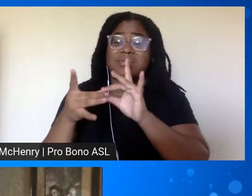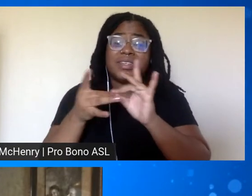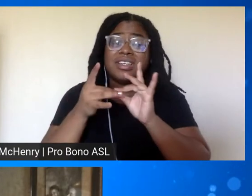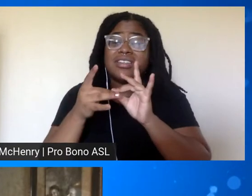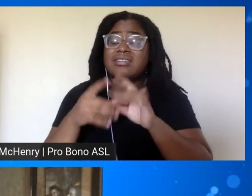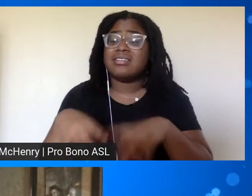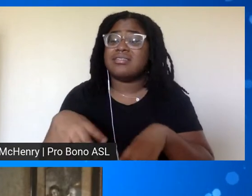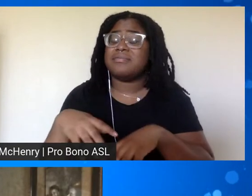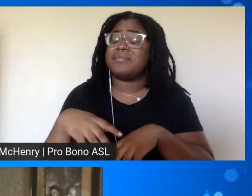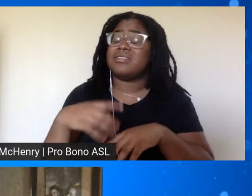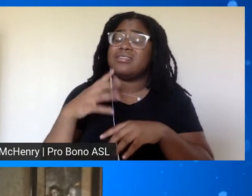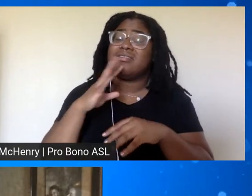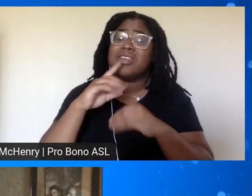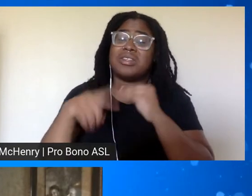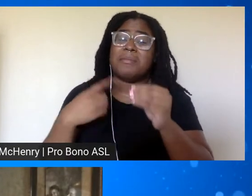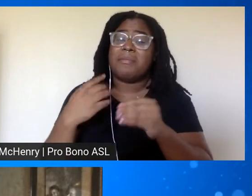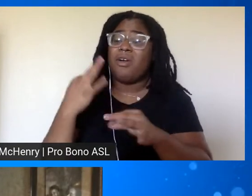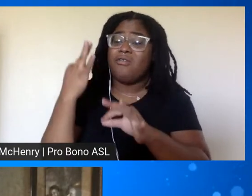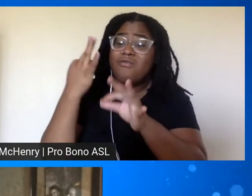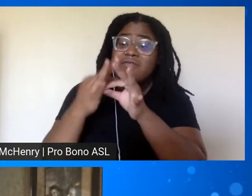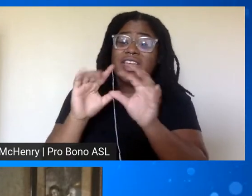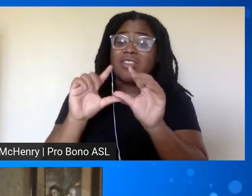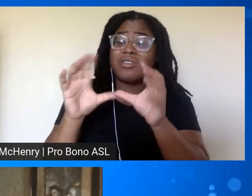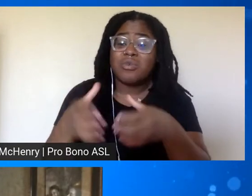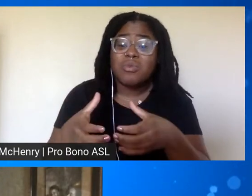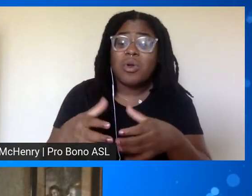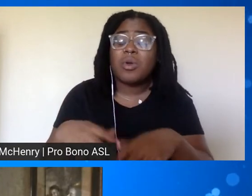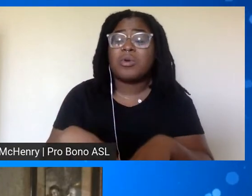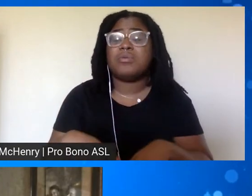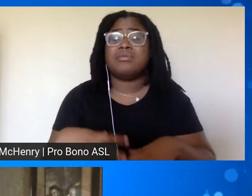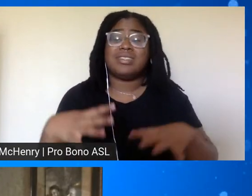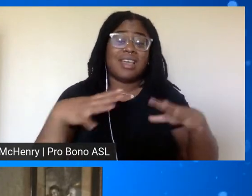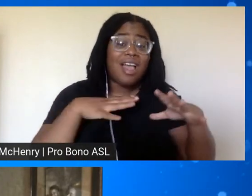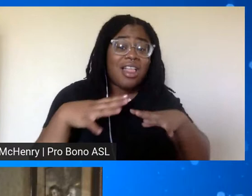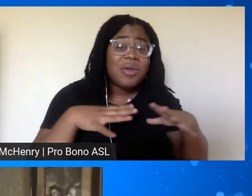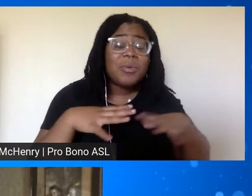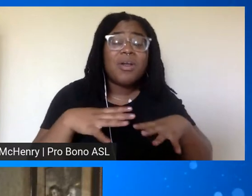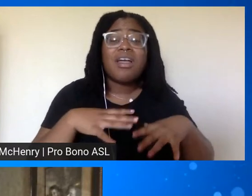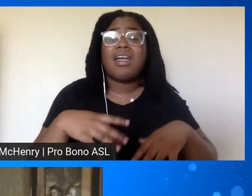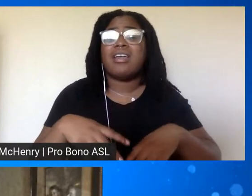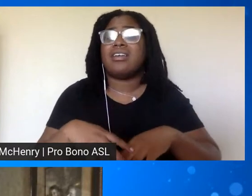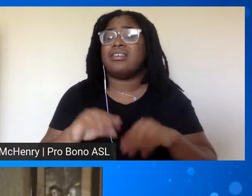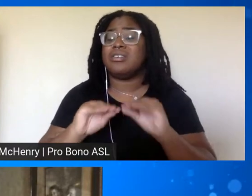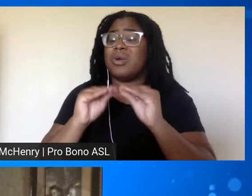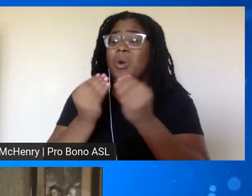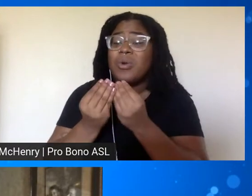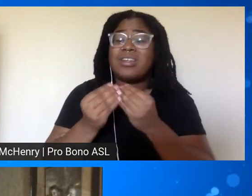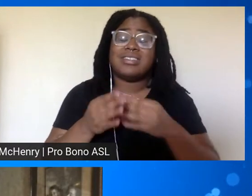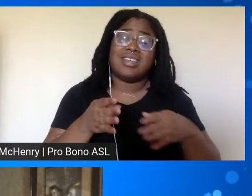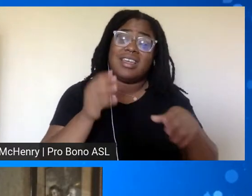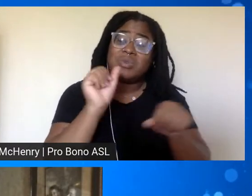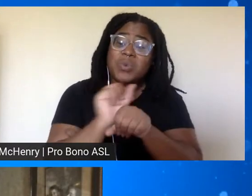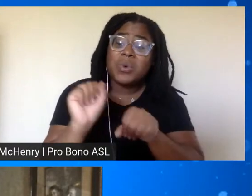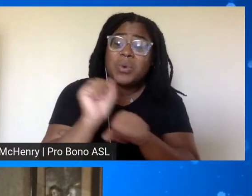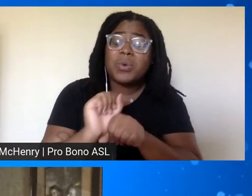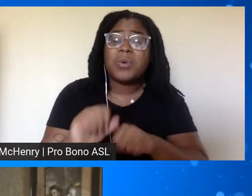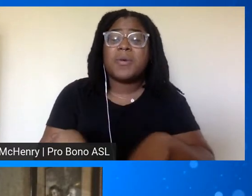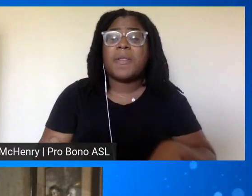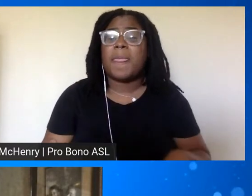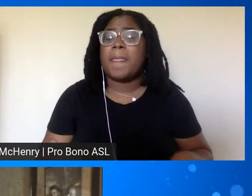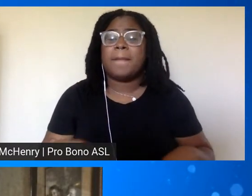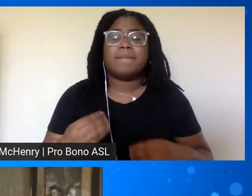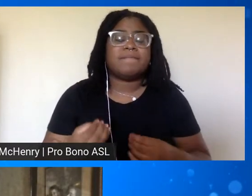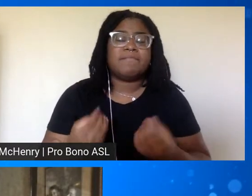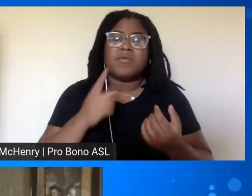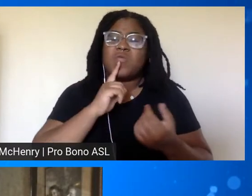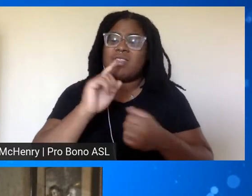uh corporations hollywood hollywood organized labor yeah um they really set